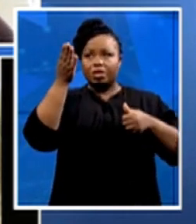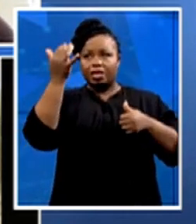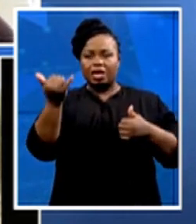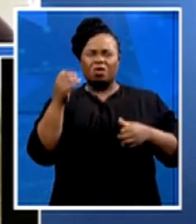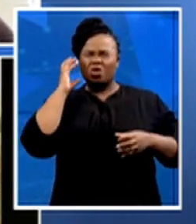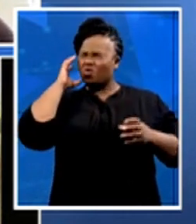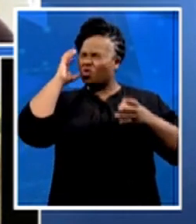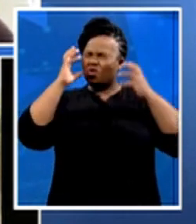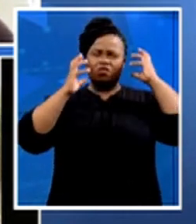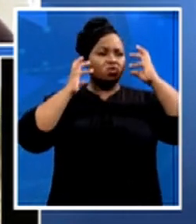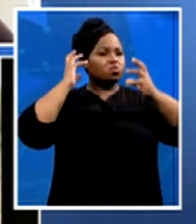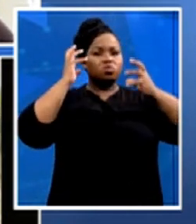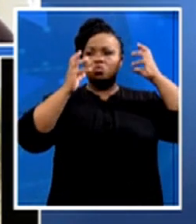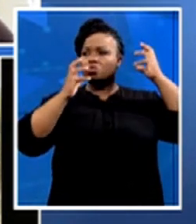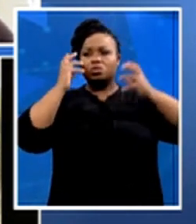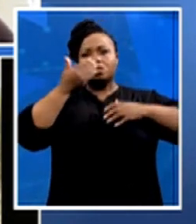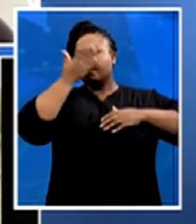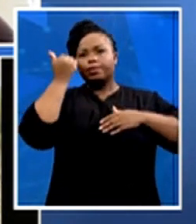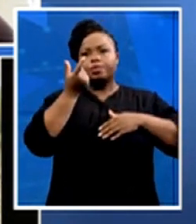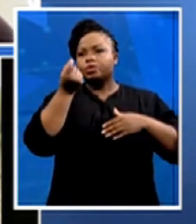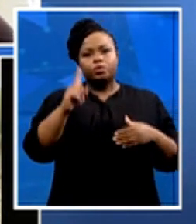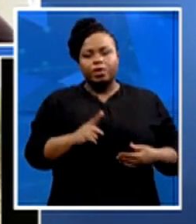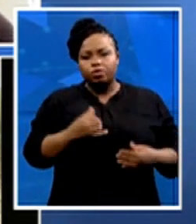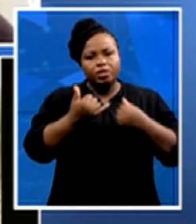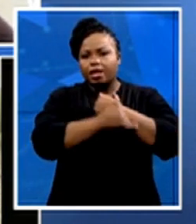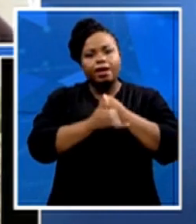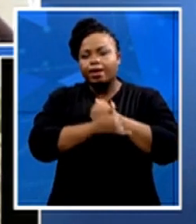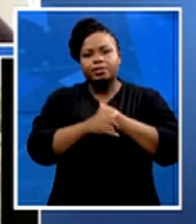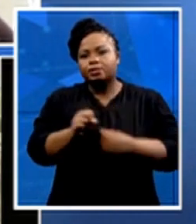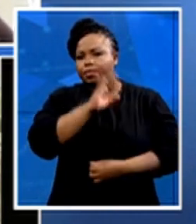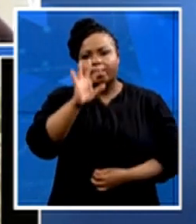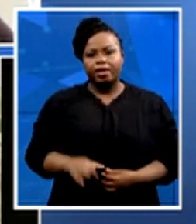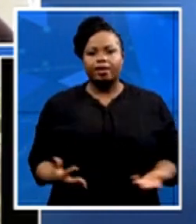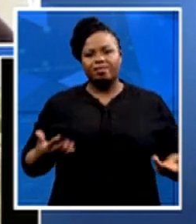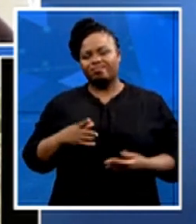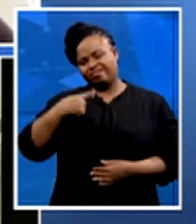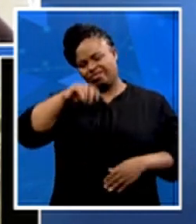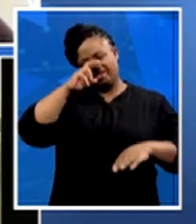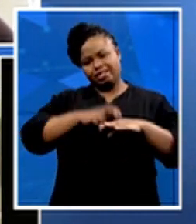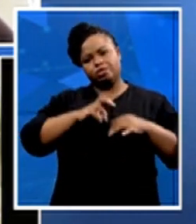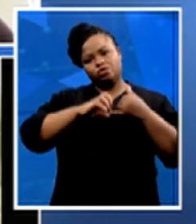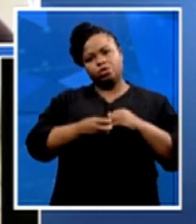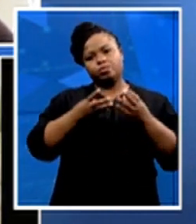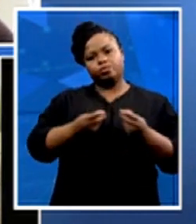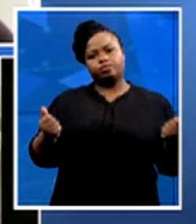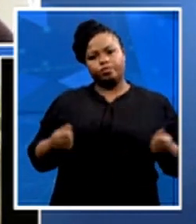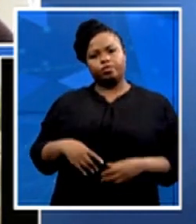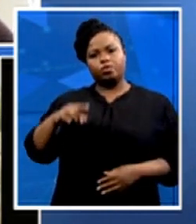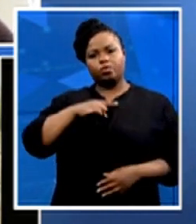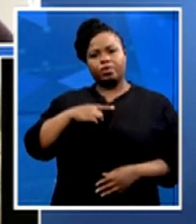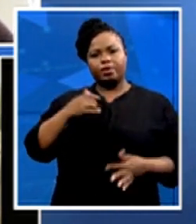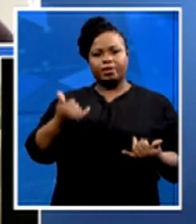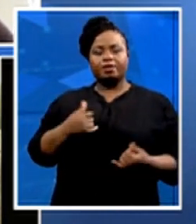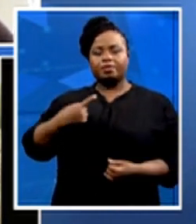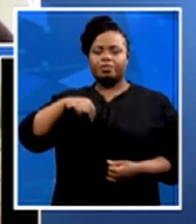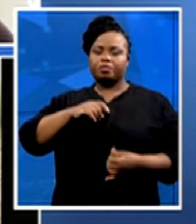nation or with a country called South Africa. We need the resolutions. We need proper direction about these issues in this country. But